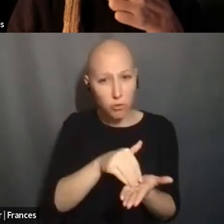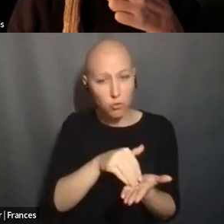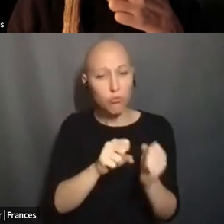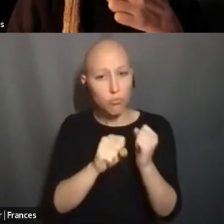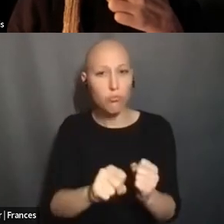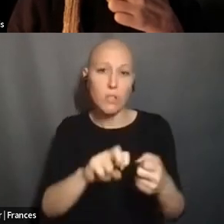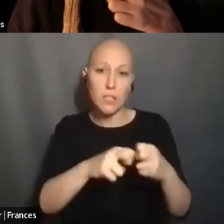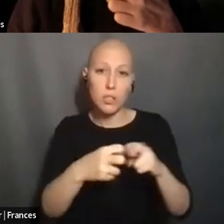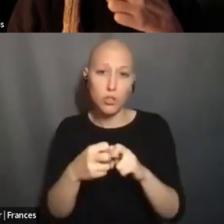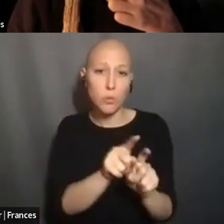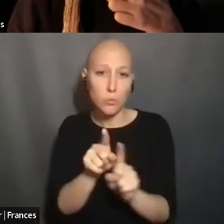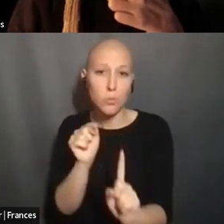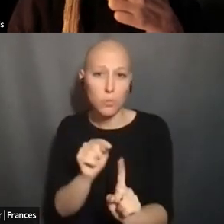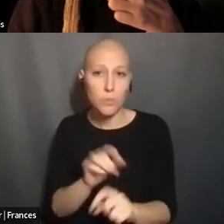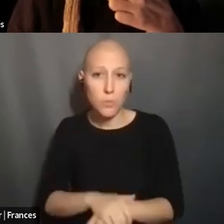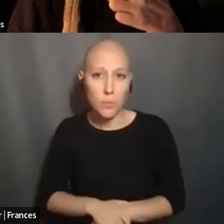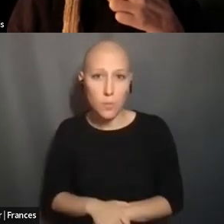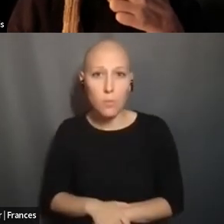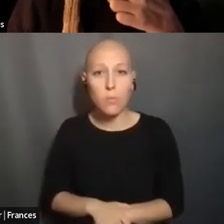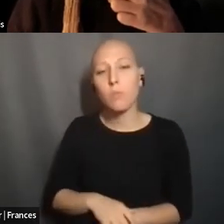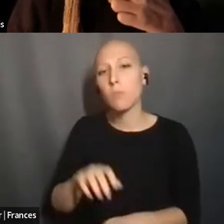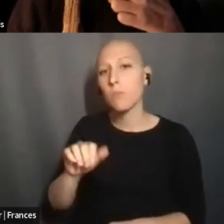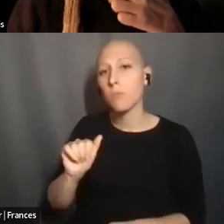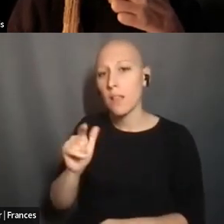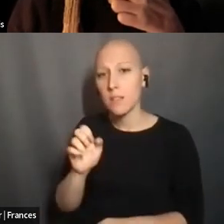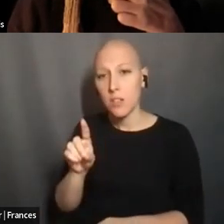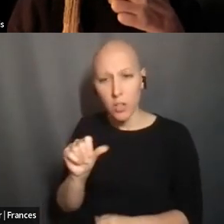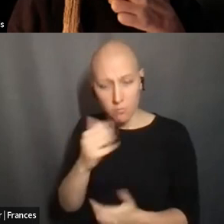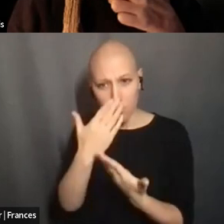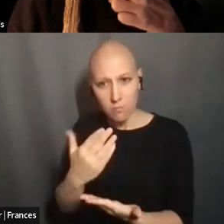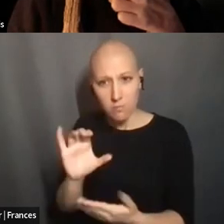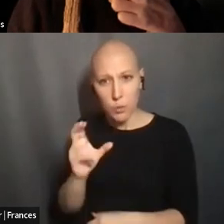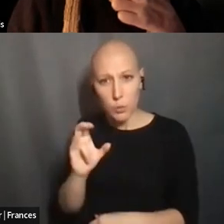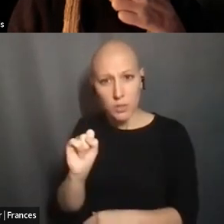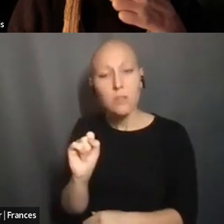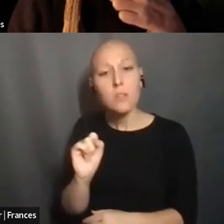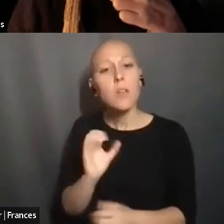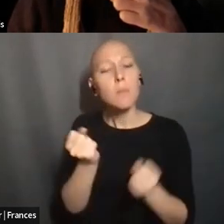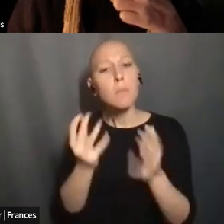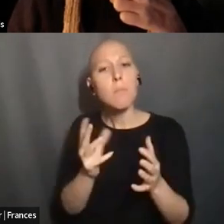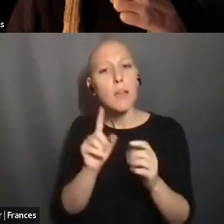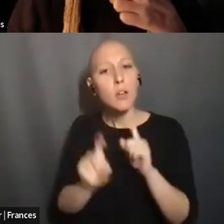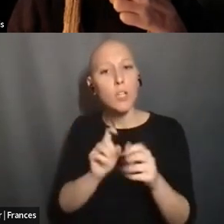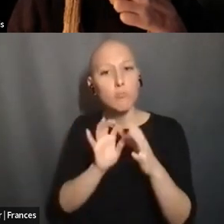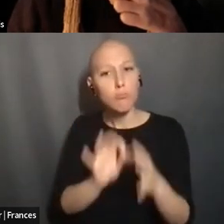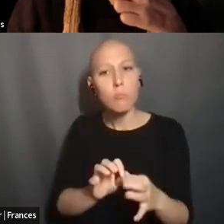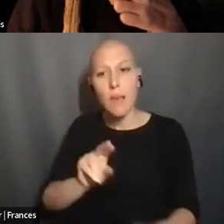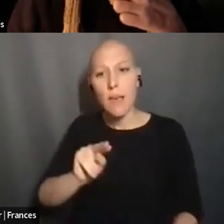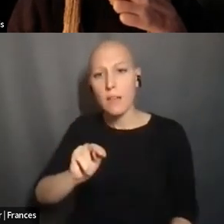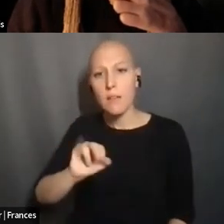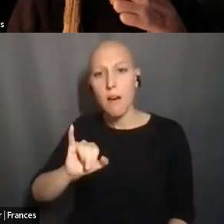THANK YOU SO MUCH, CHRIS. WE HAVE A RANGE OF QUESTIONS RELATED TO NIPT, WHICH I THINK WE'LL BE TAKING UP